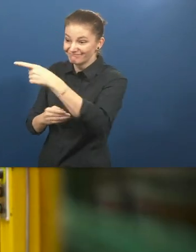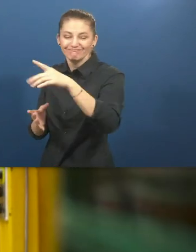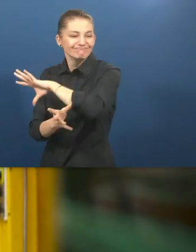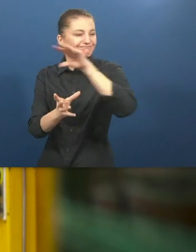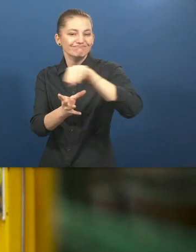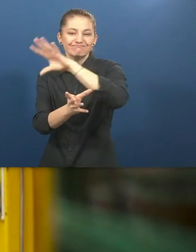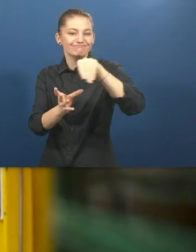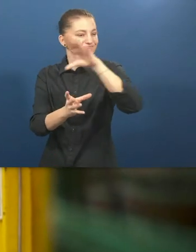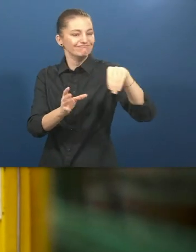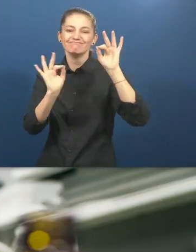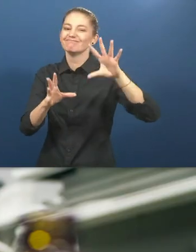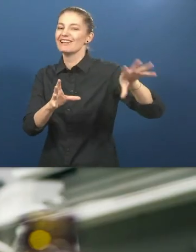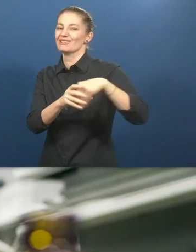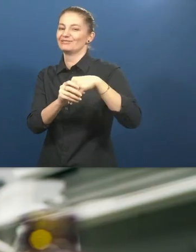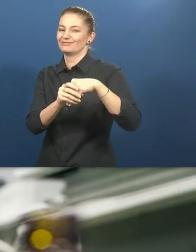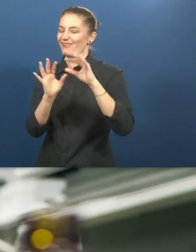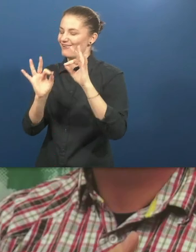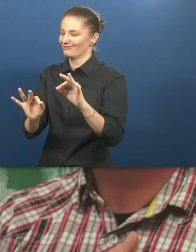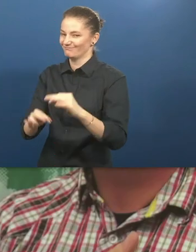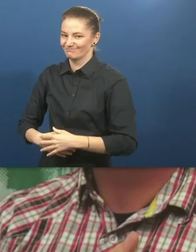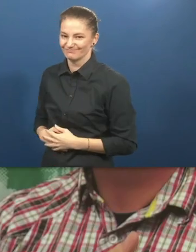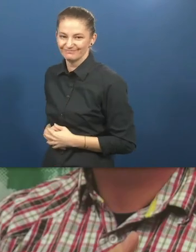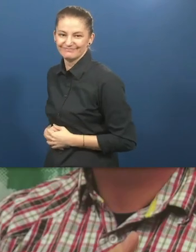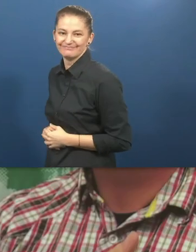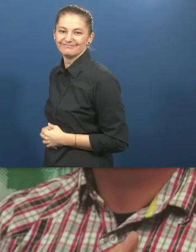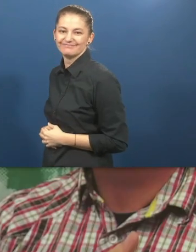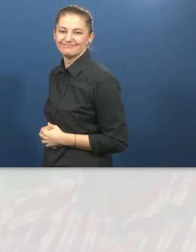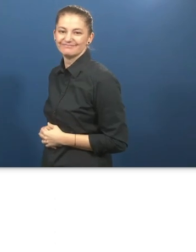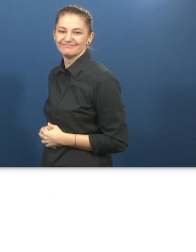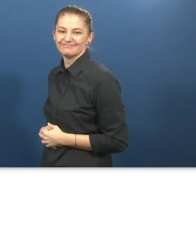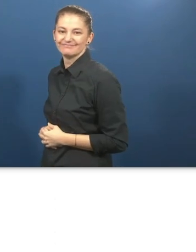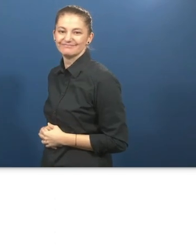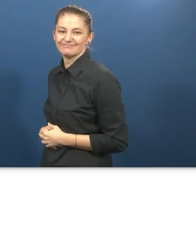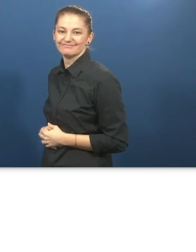to see them all included in society the way they wish.